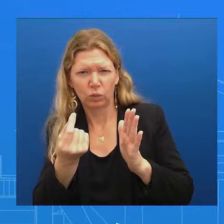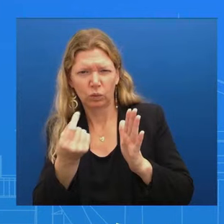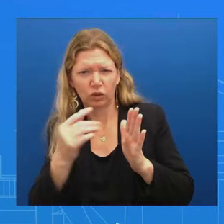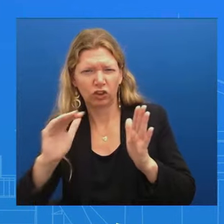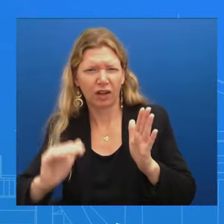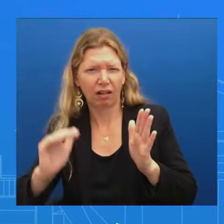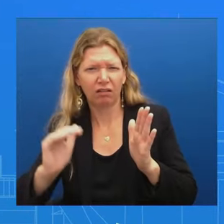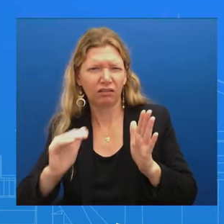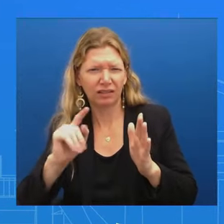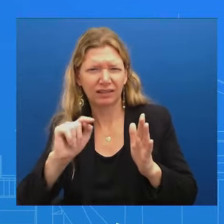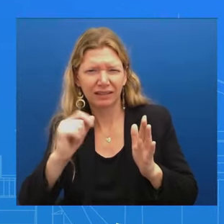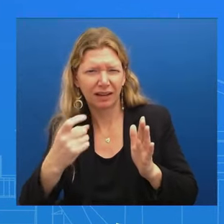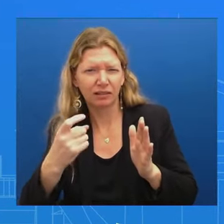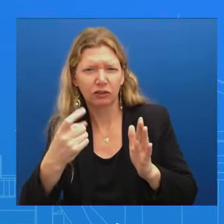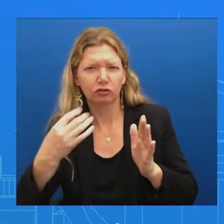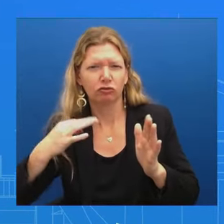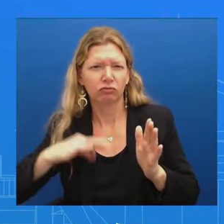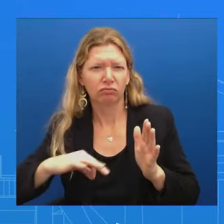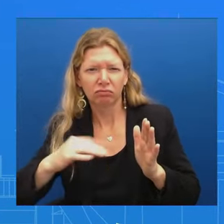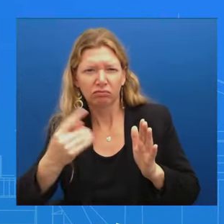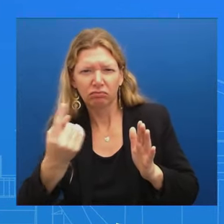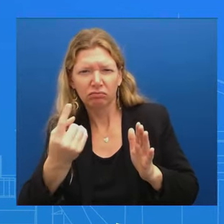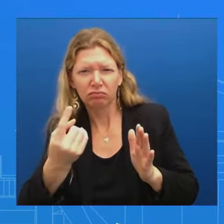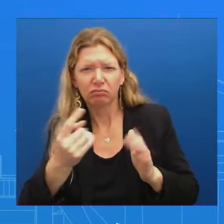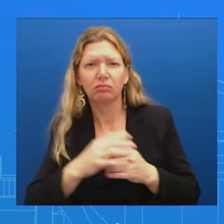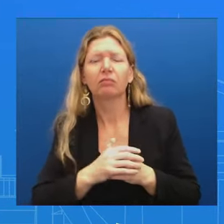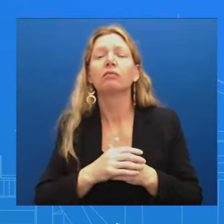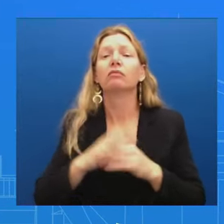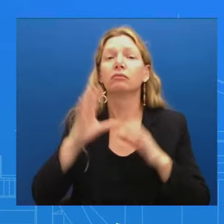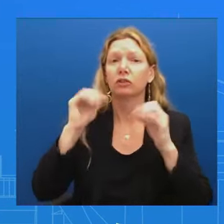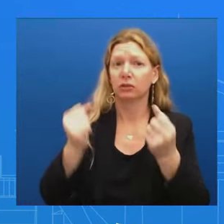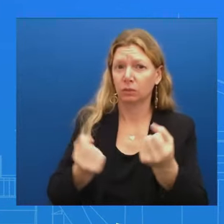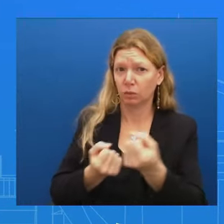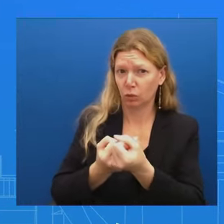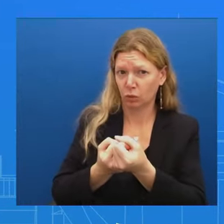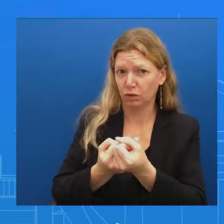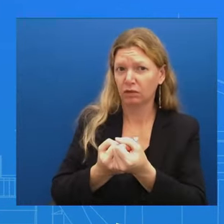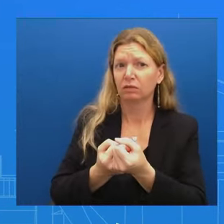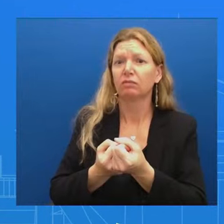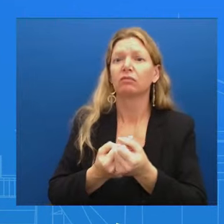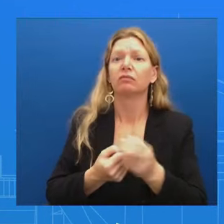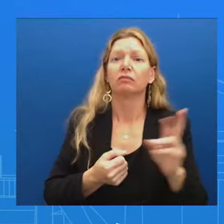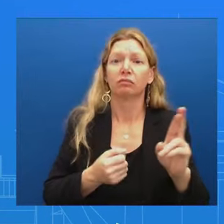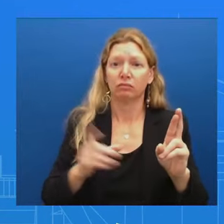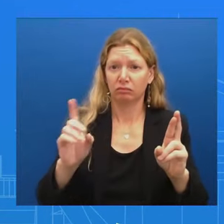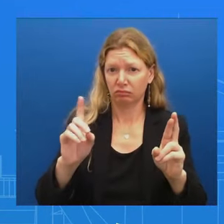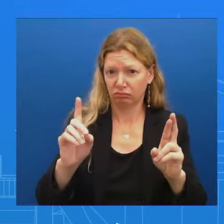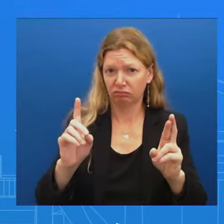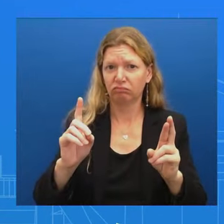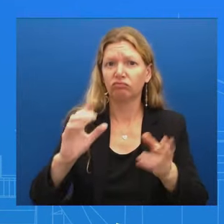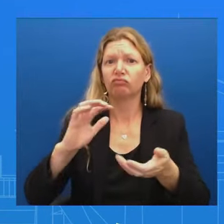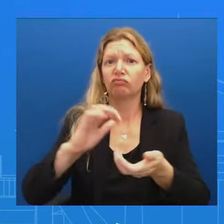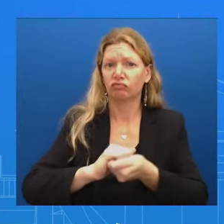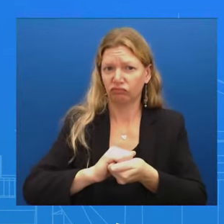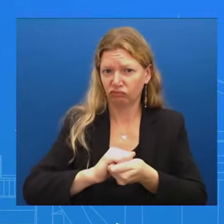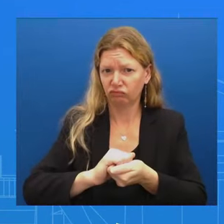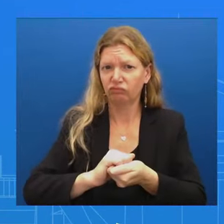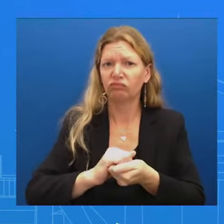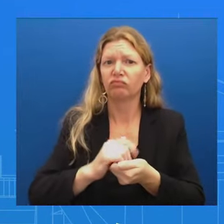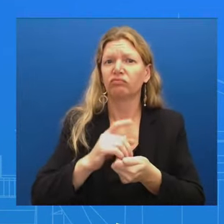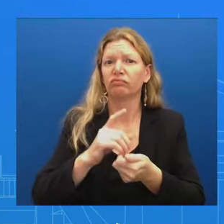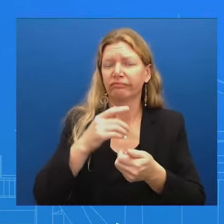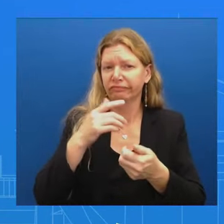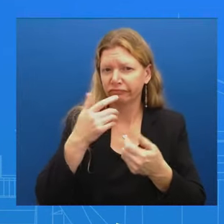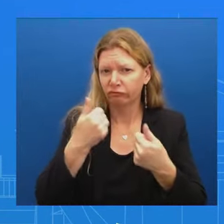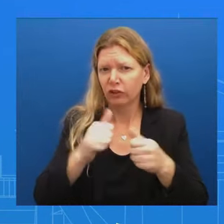We've talked about it in here before There's always conversations that we're having With congressional leadership and staff On